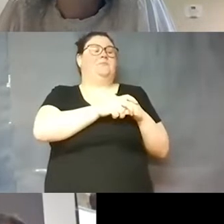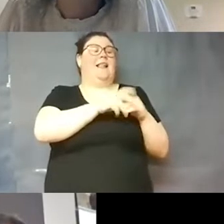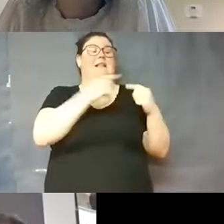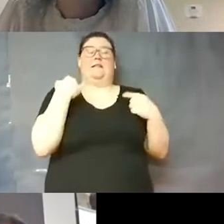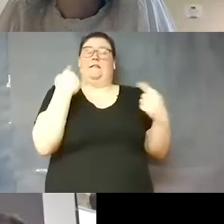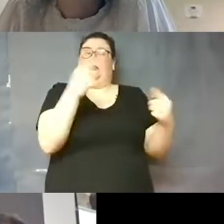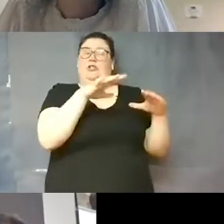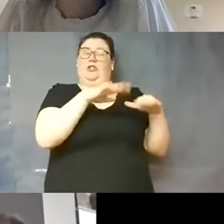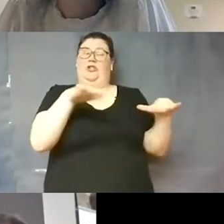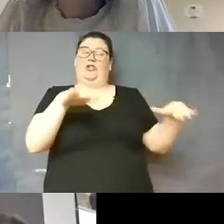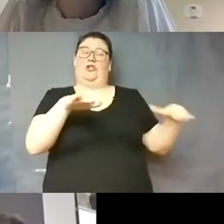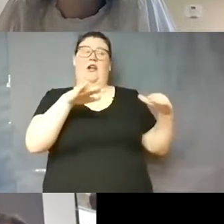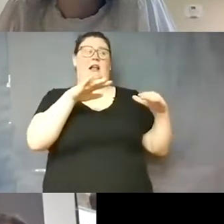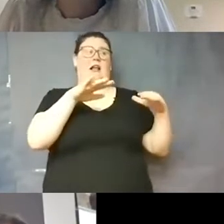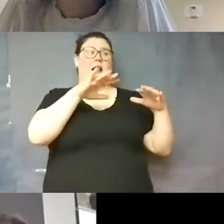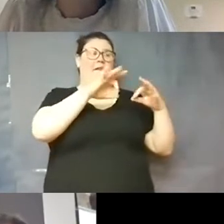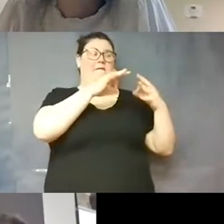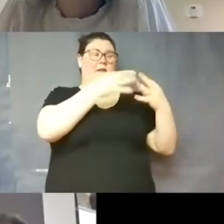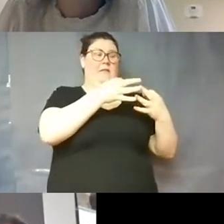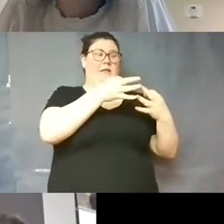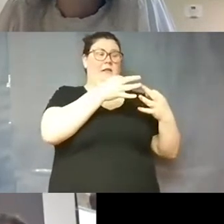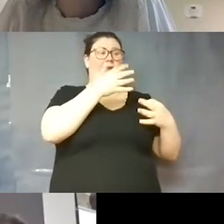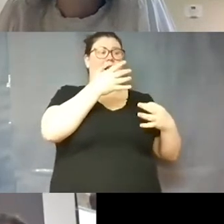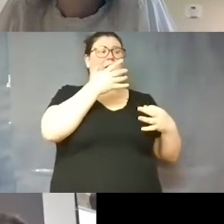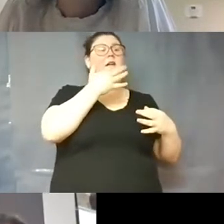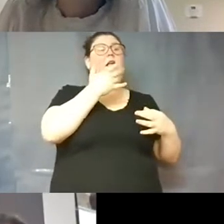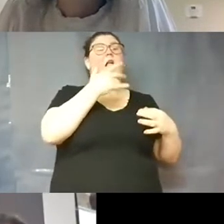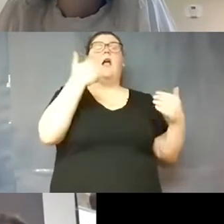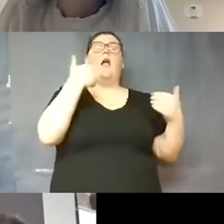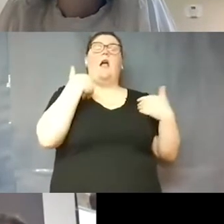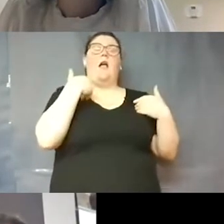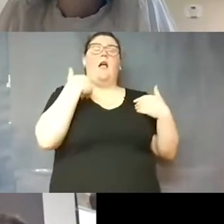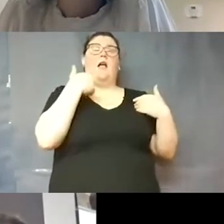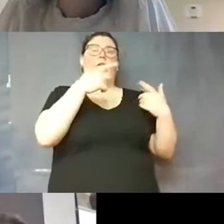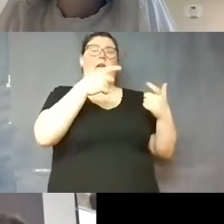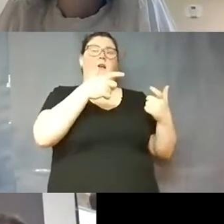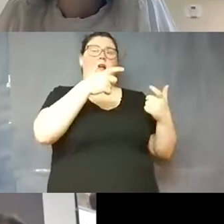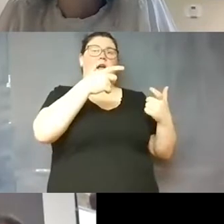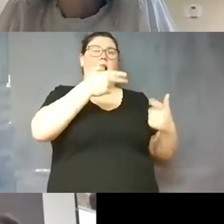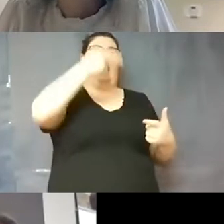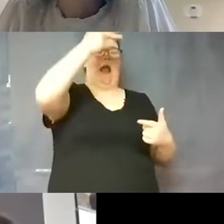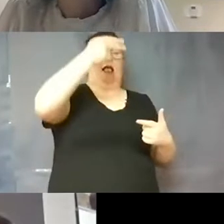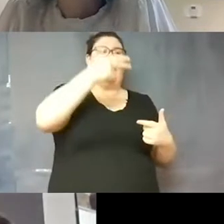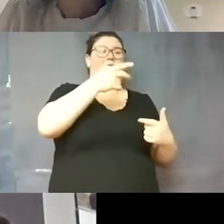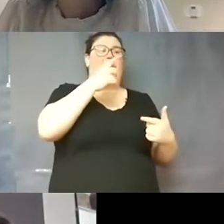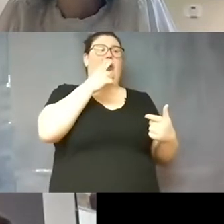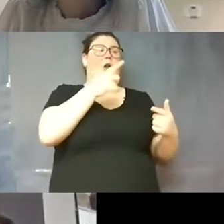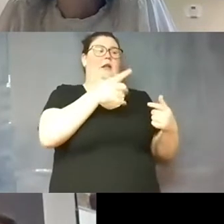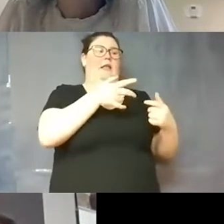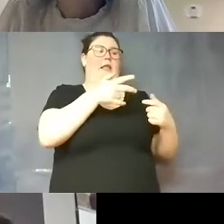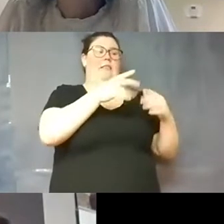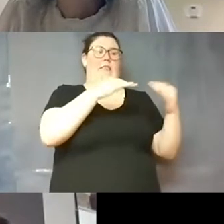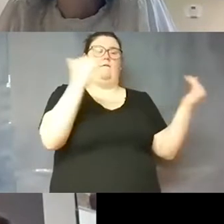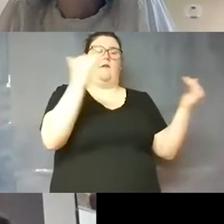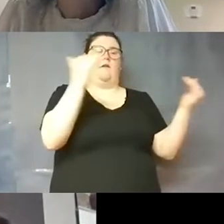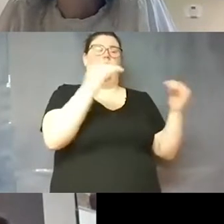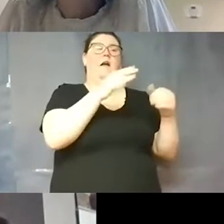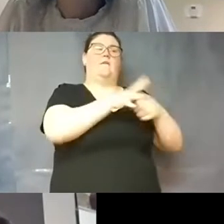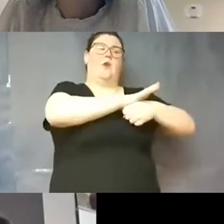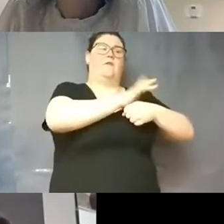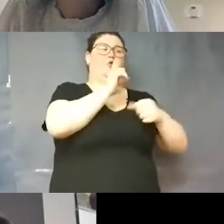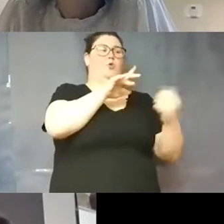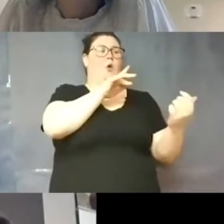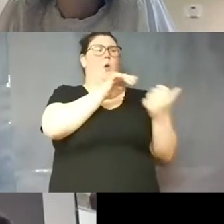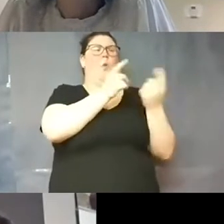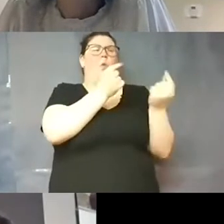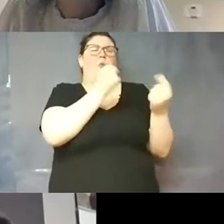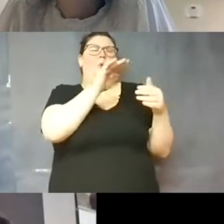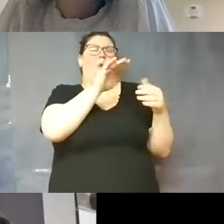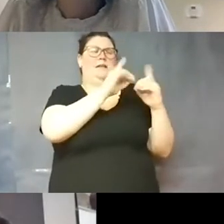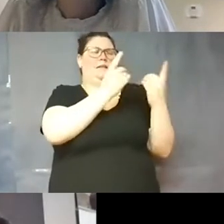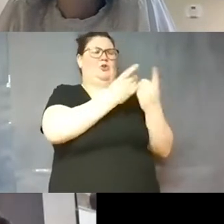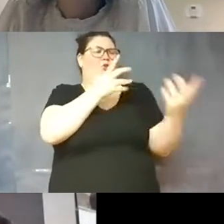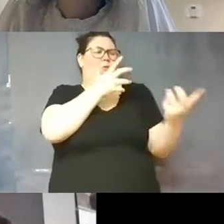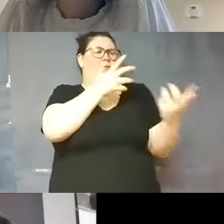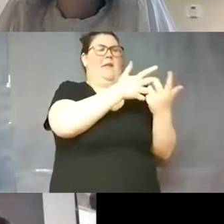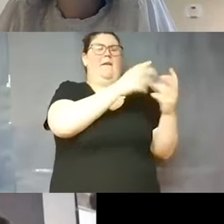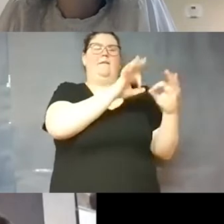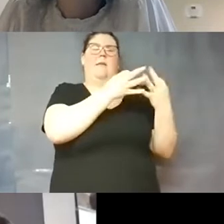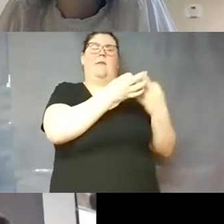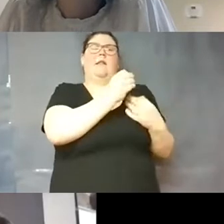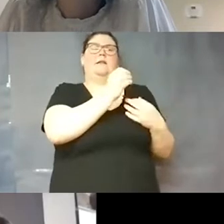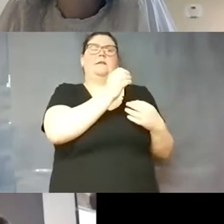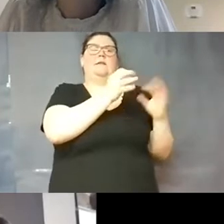i'll